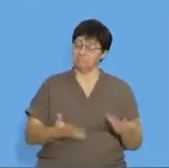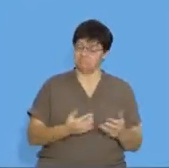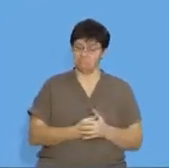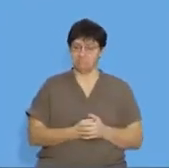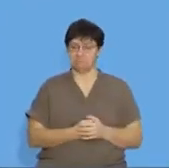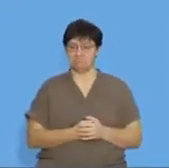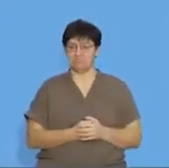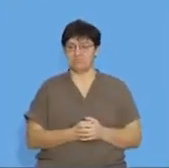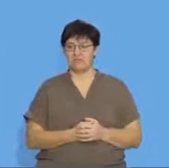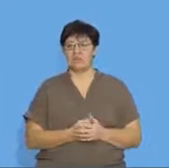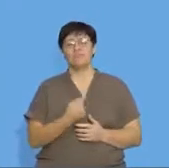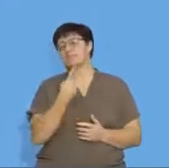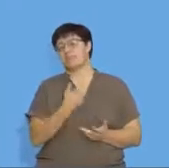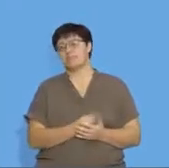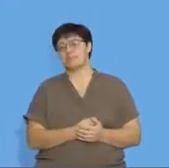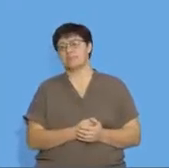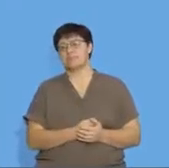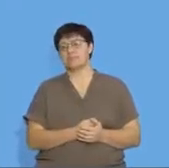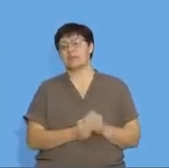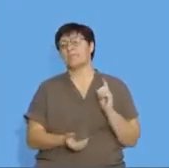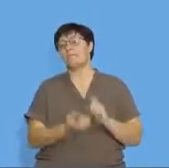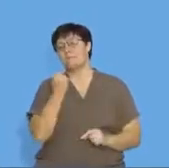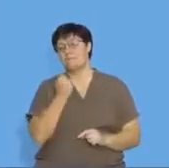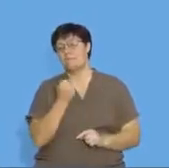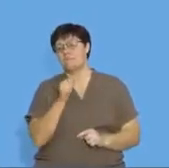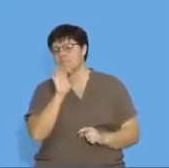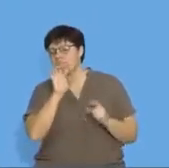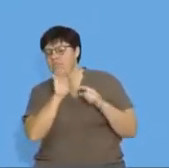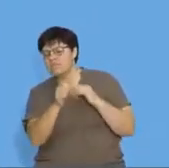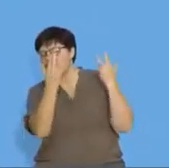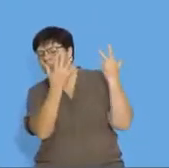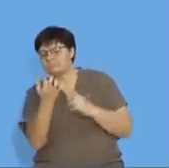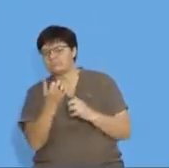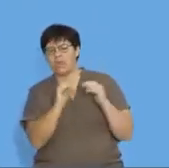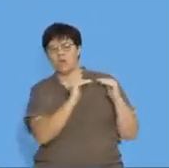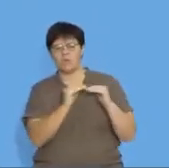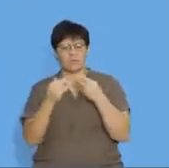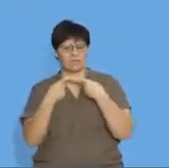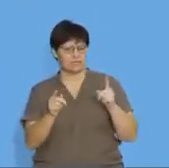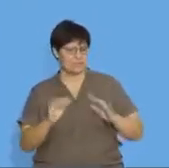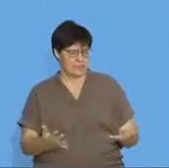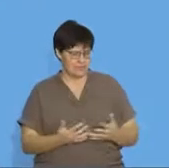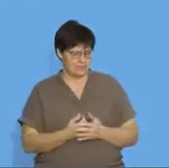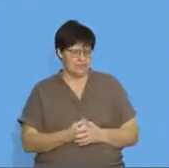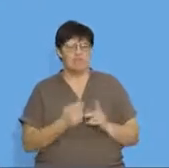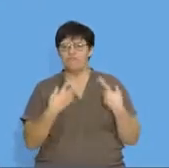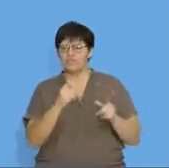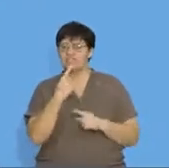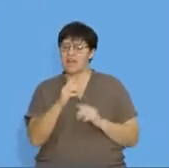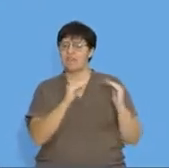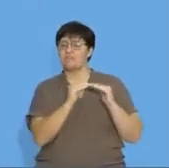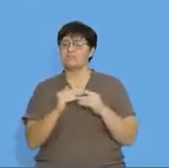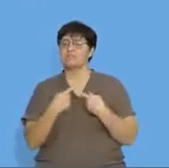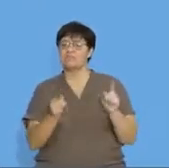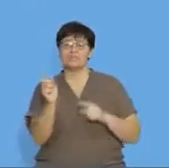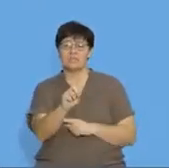So, when we are going to define a way that we can calculate common difference, we've already discussed that a common difference